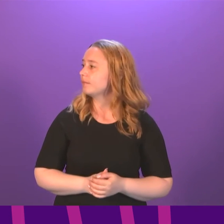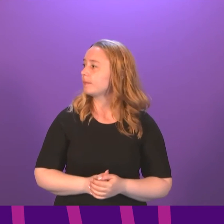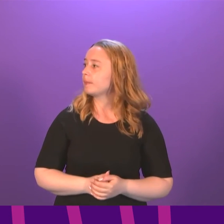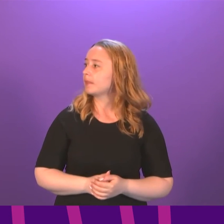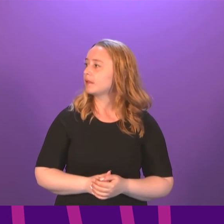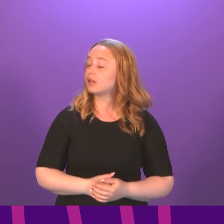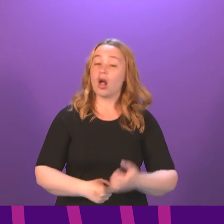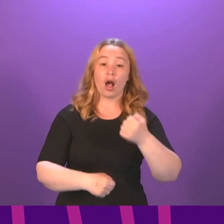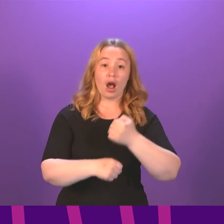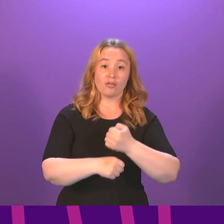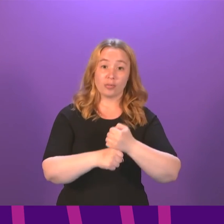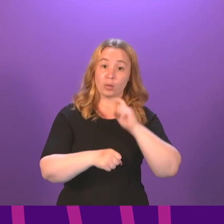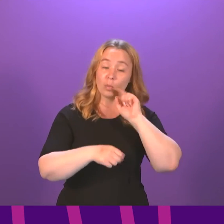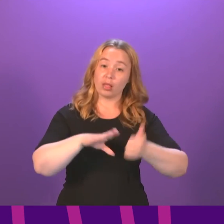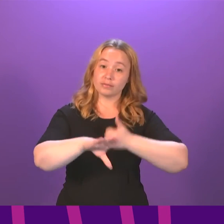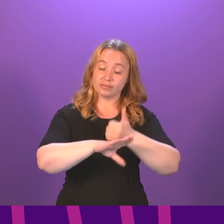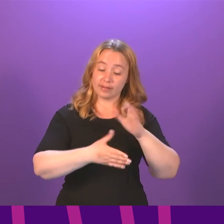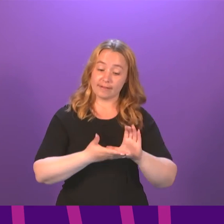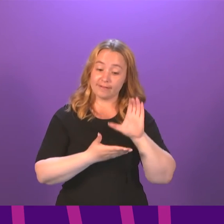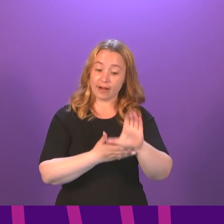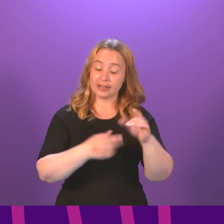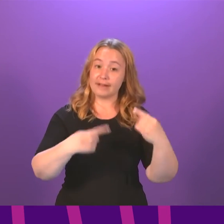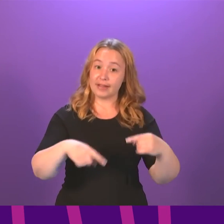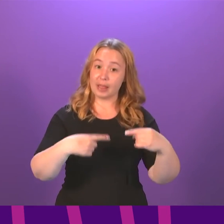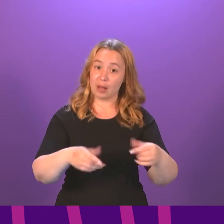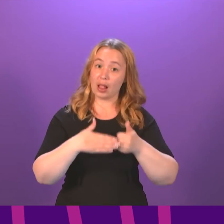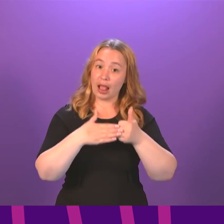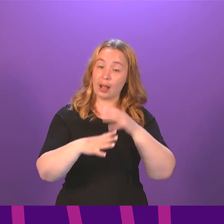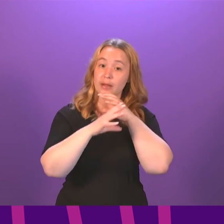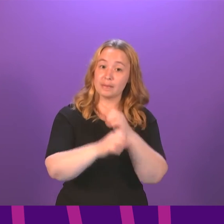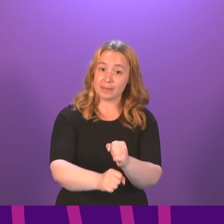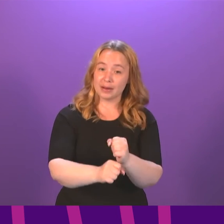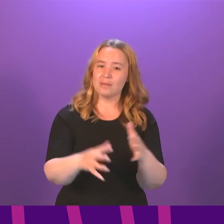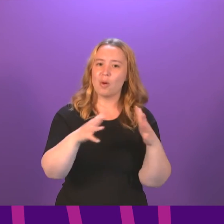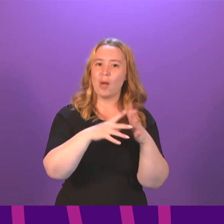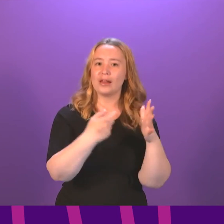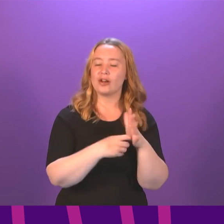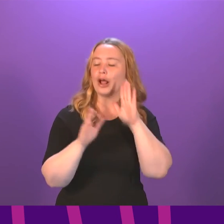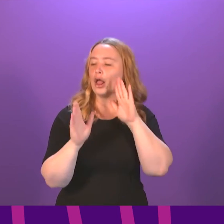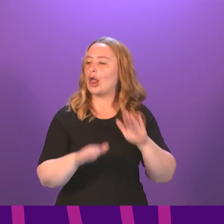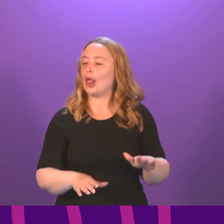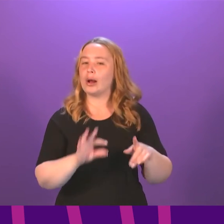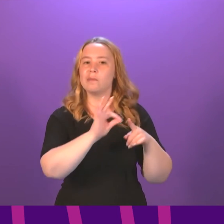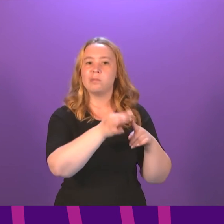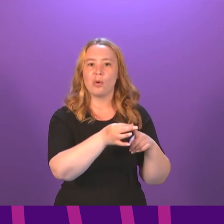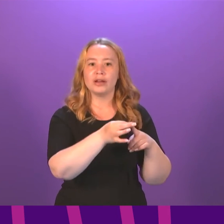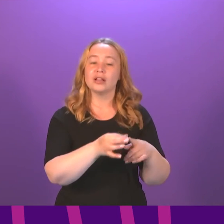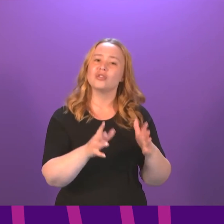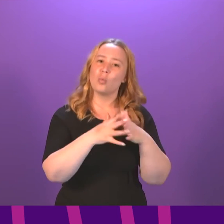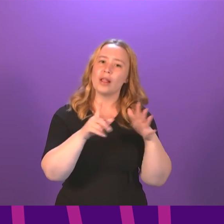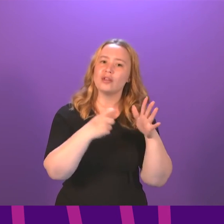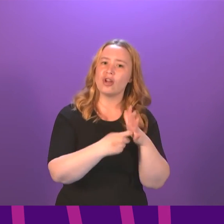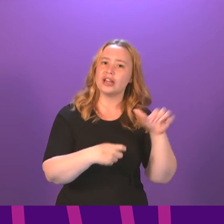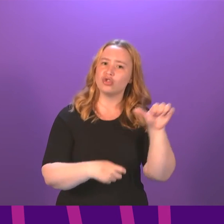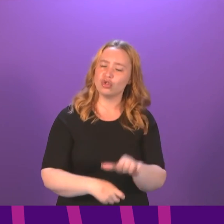the funding for our commitment available. But, you know, Willie Rennie can't just gloss over the point I made, or at least he should be honest about